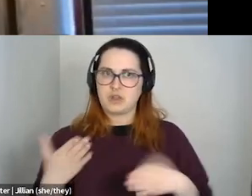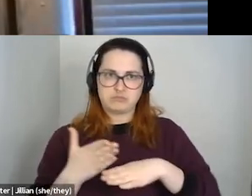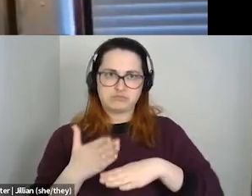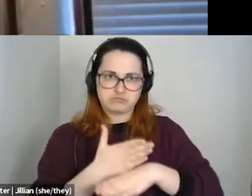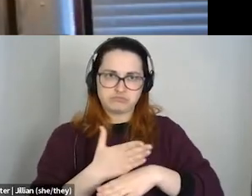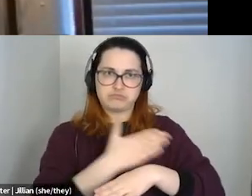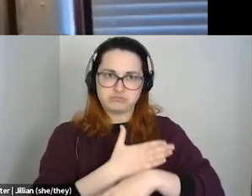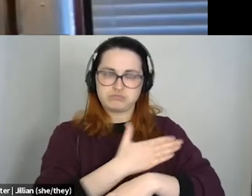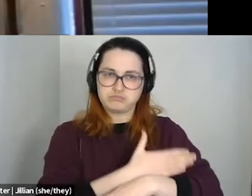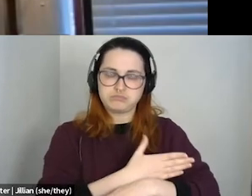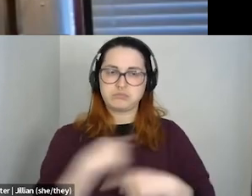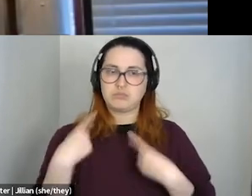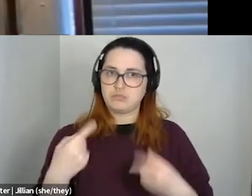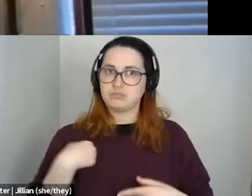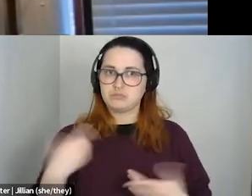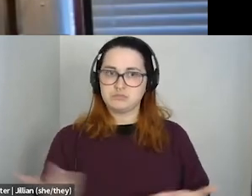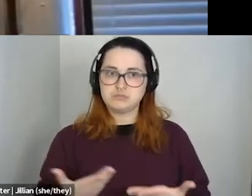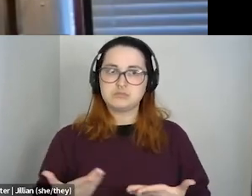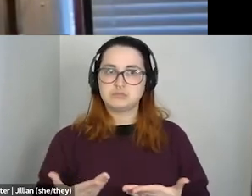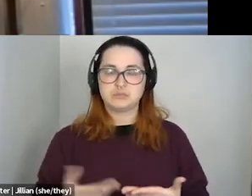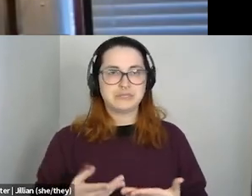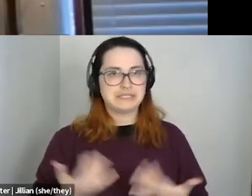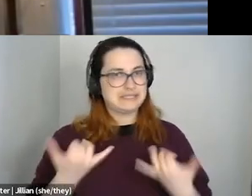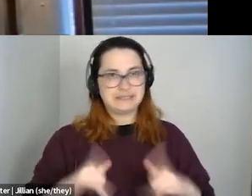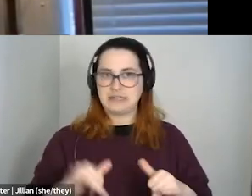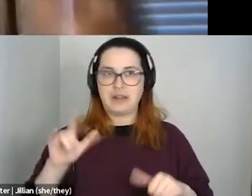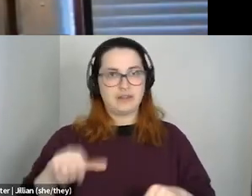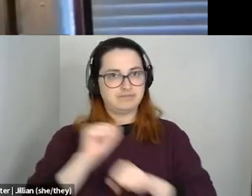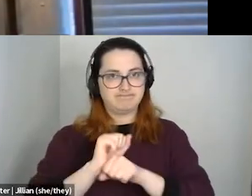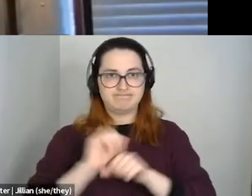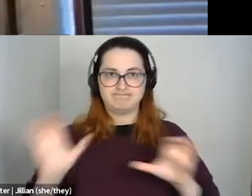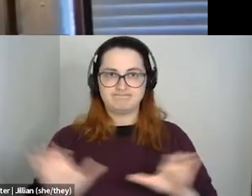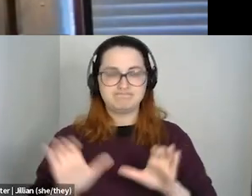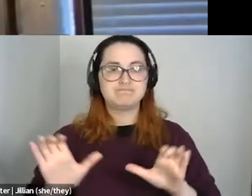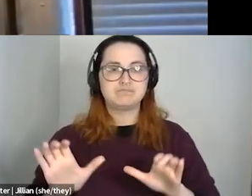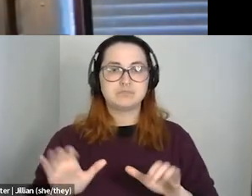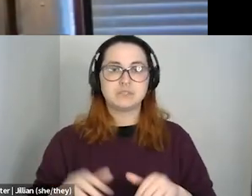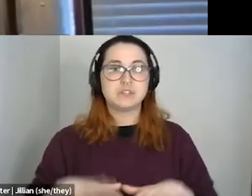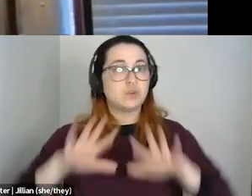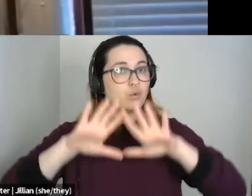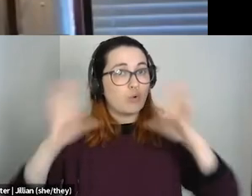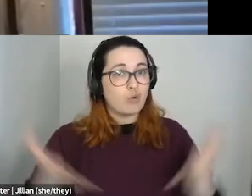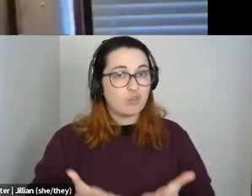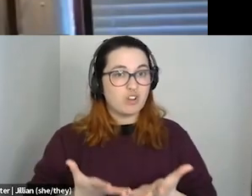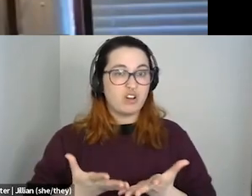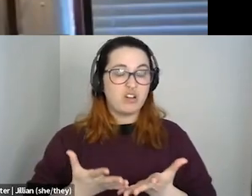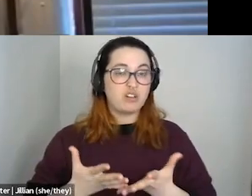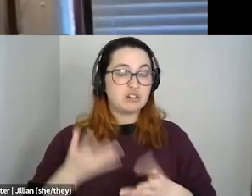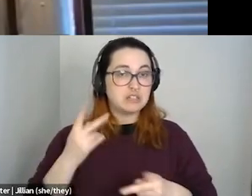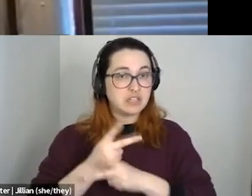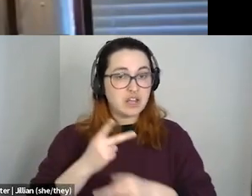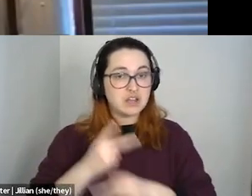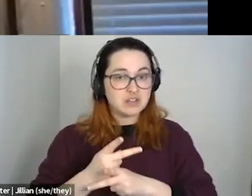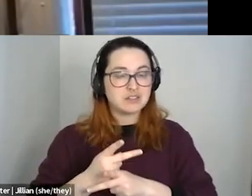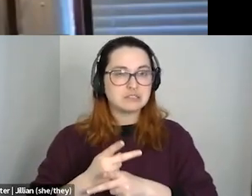there's still so much work that needs to be done. Like I think like holistic help and like to tap into